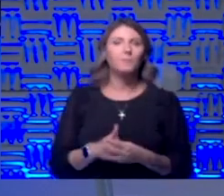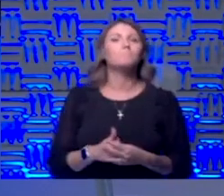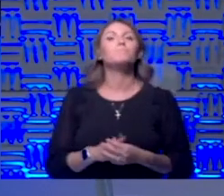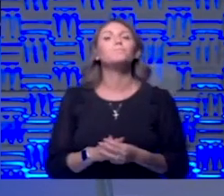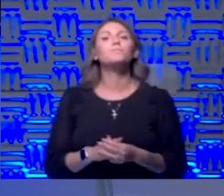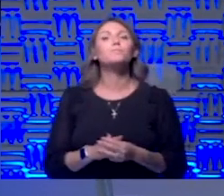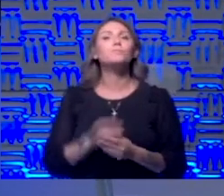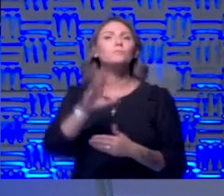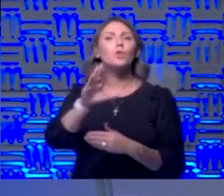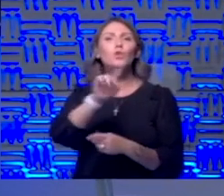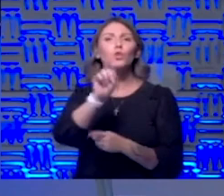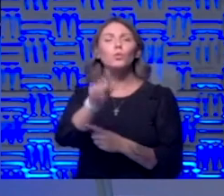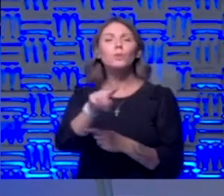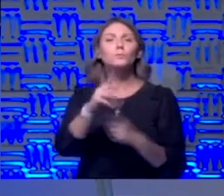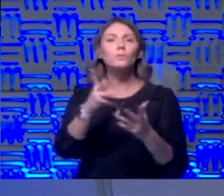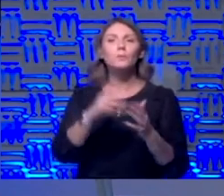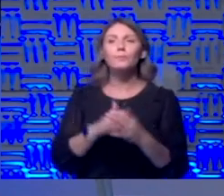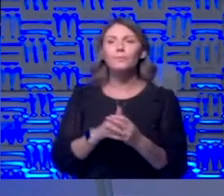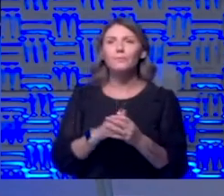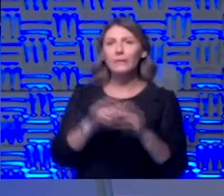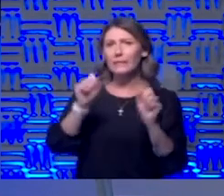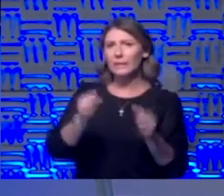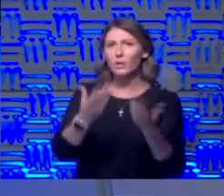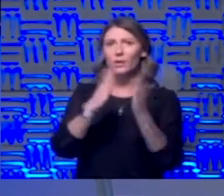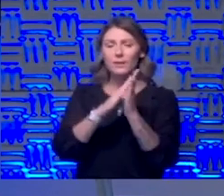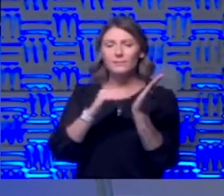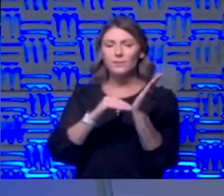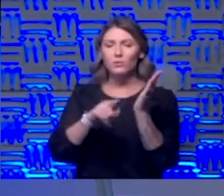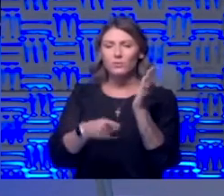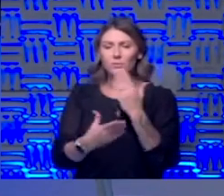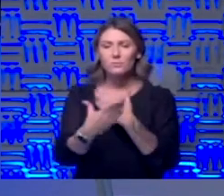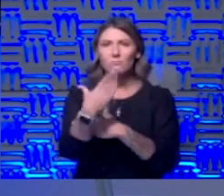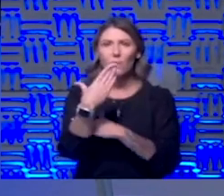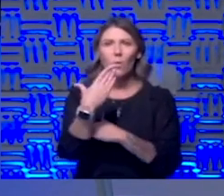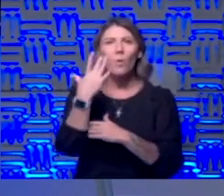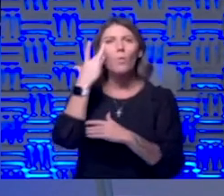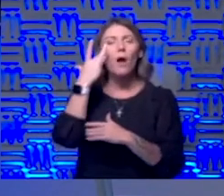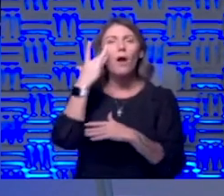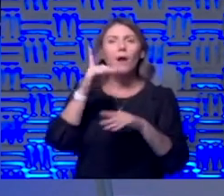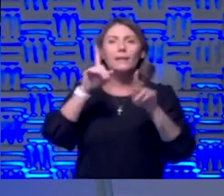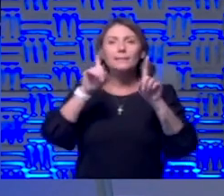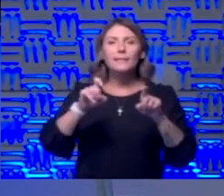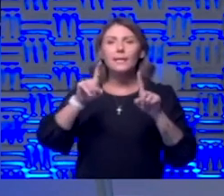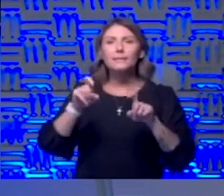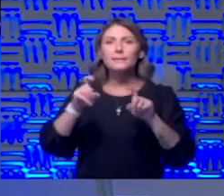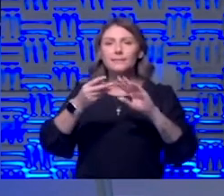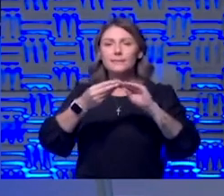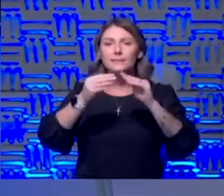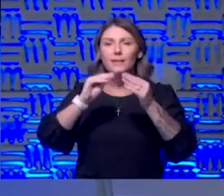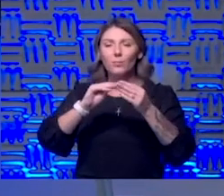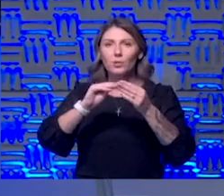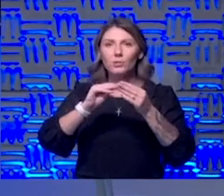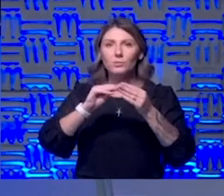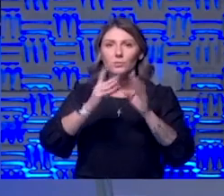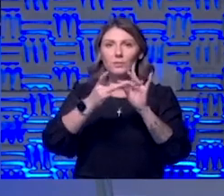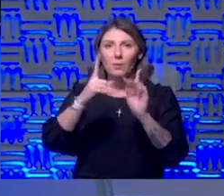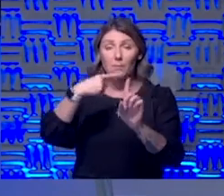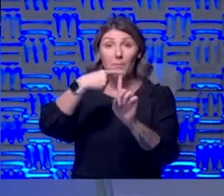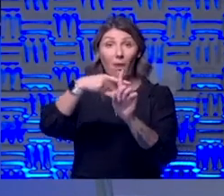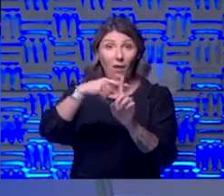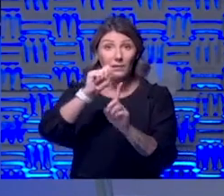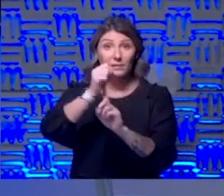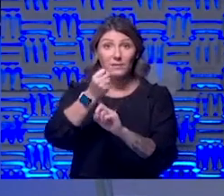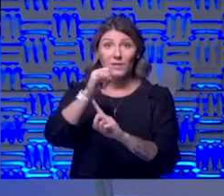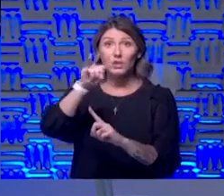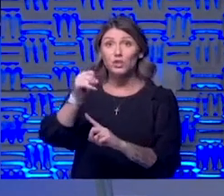so our question is can you ask the doctors this morning why testing numbers and she goes and therefore positive cases in